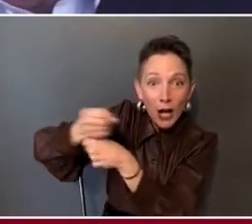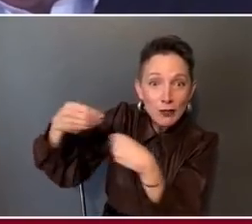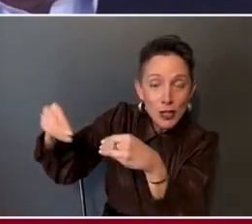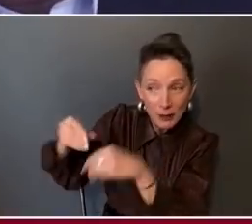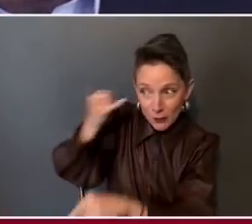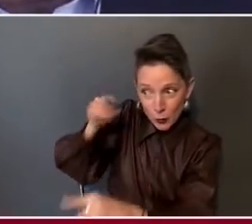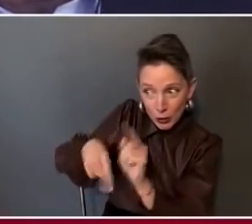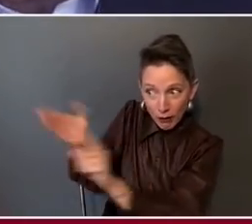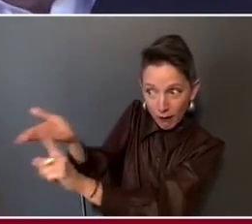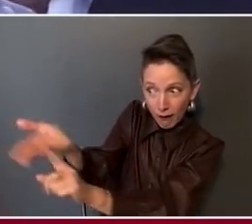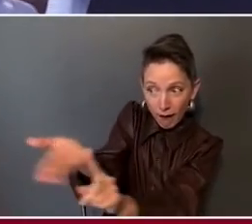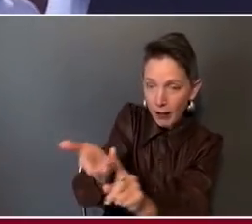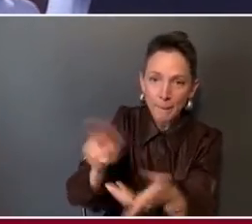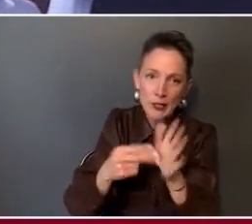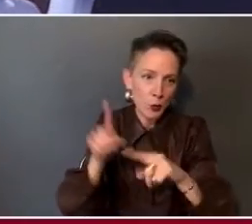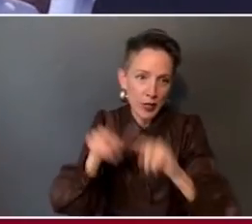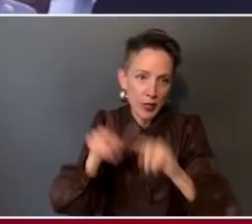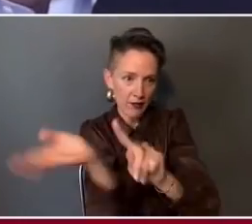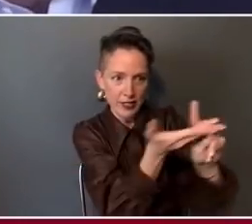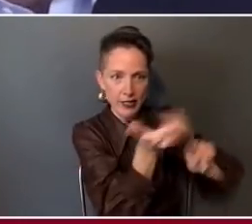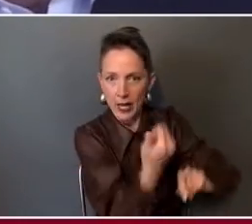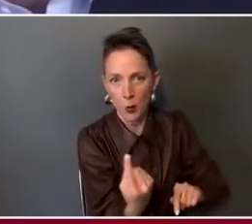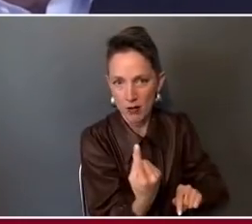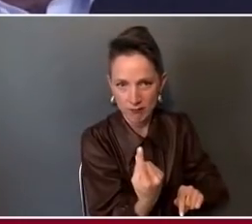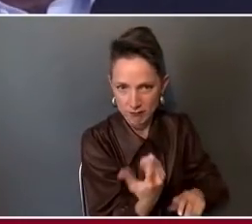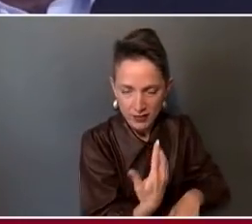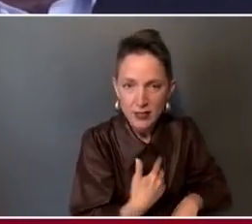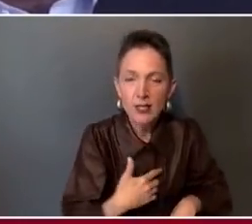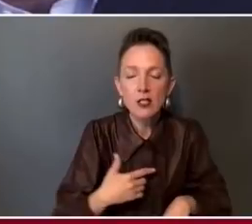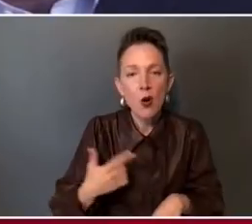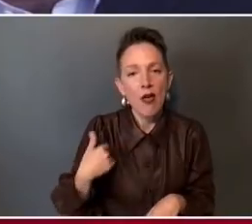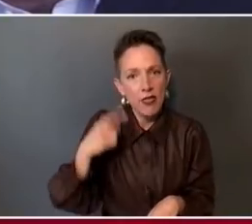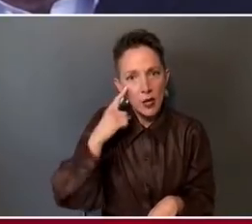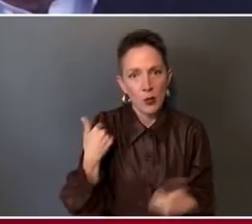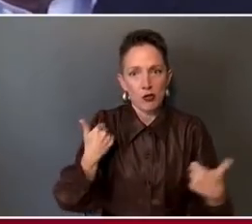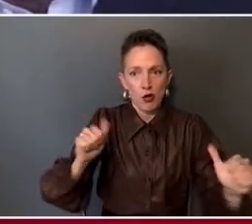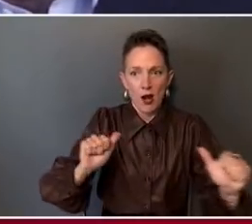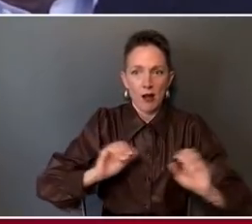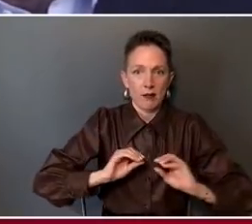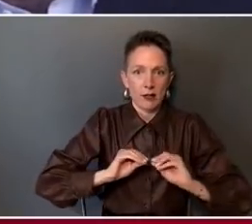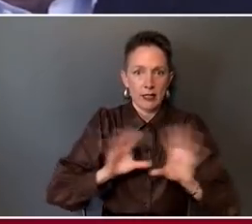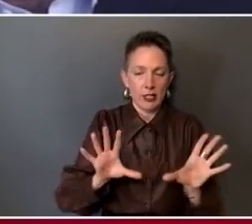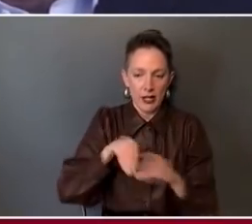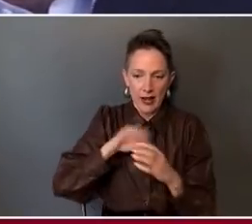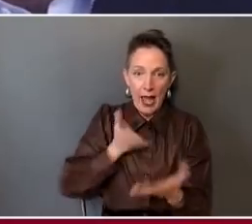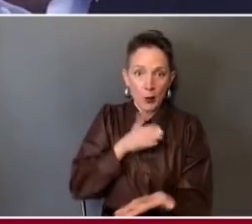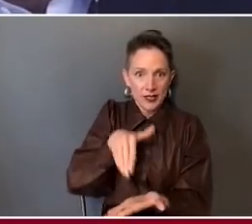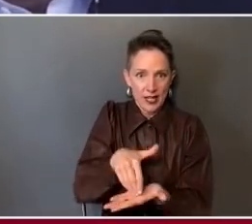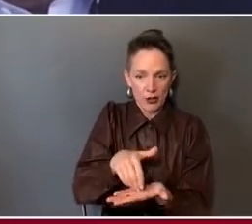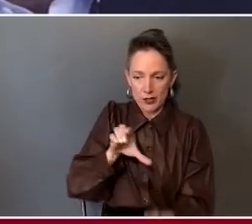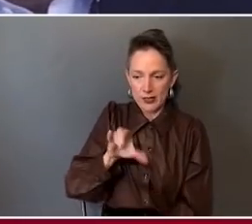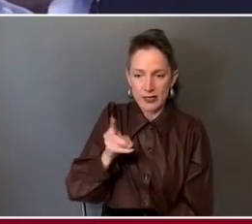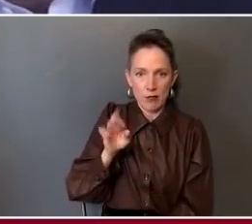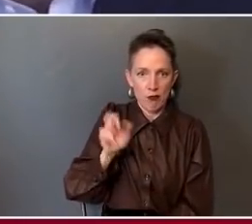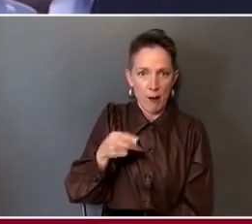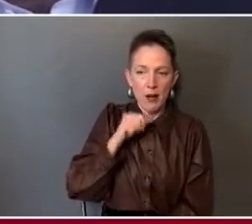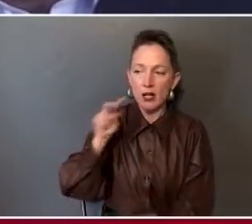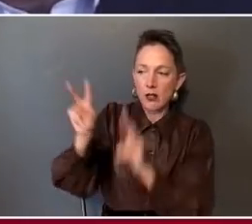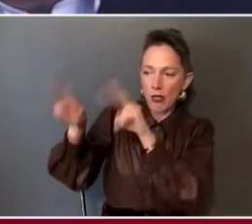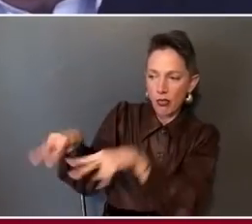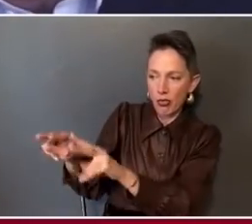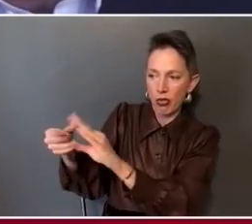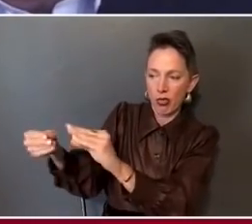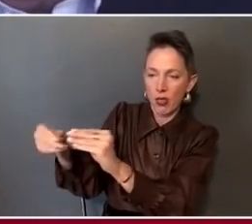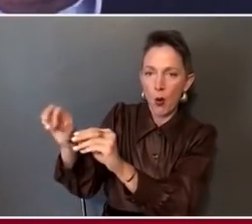it was going to be a hard sell. And so I think we've tried very hard at our center not to talk down or talk up because